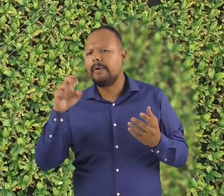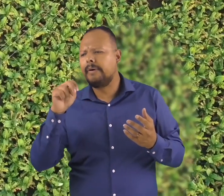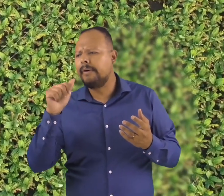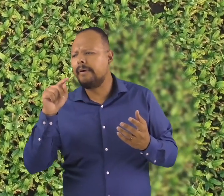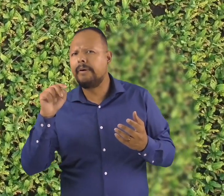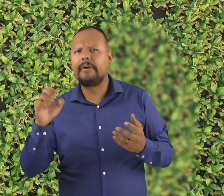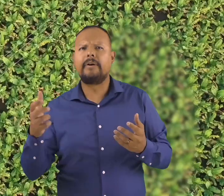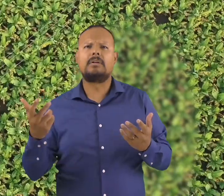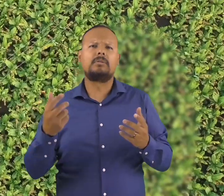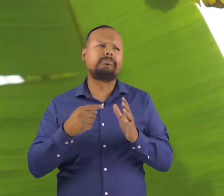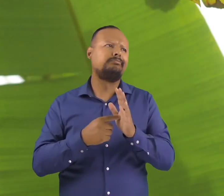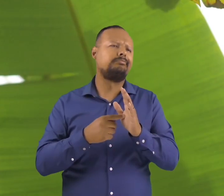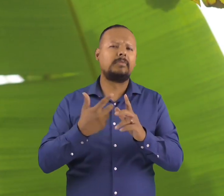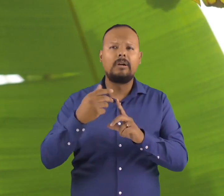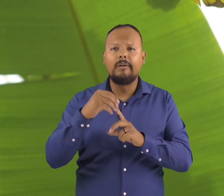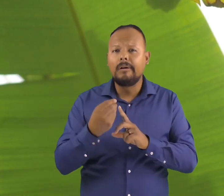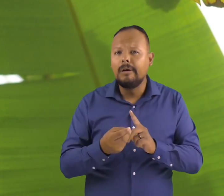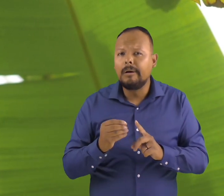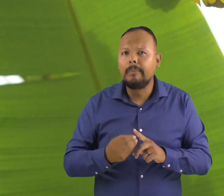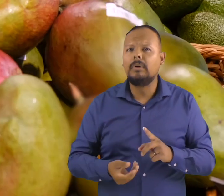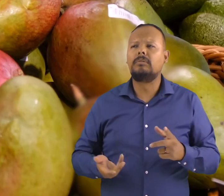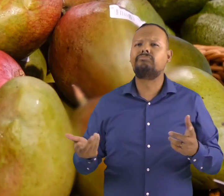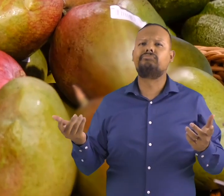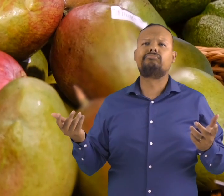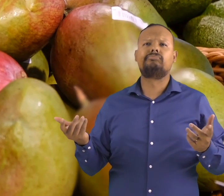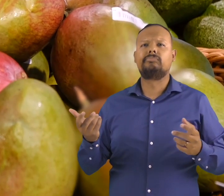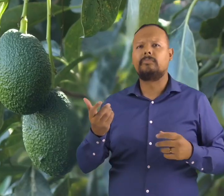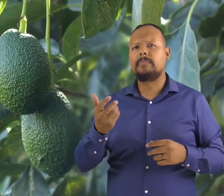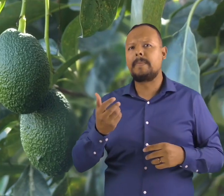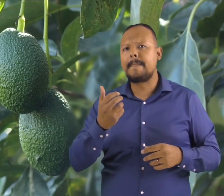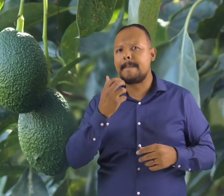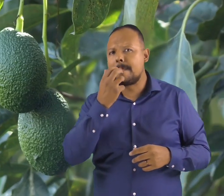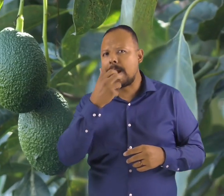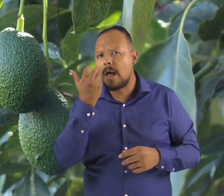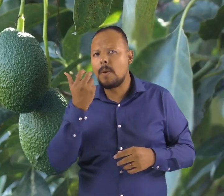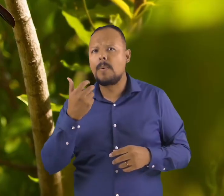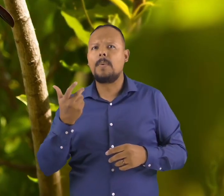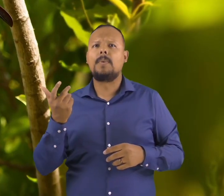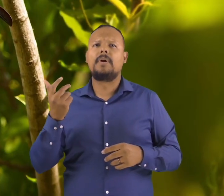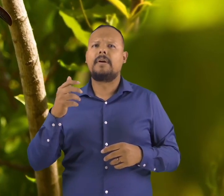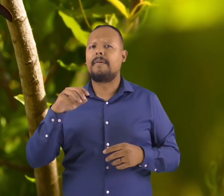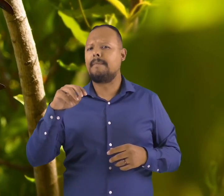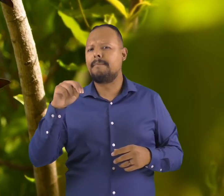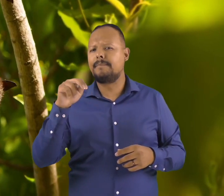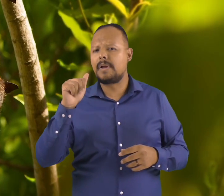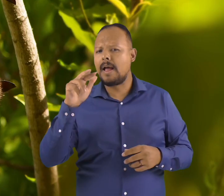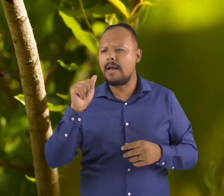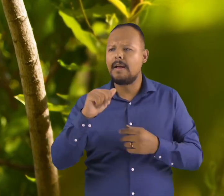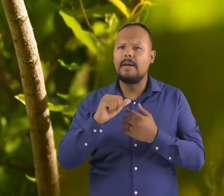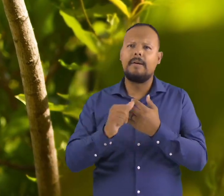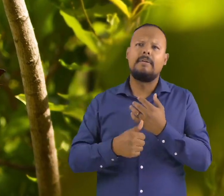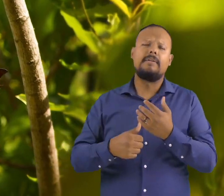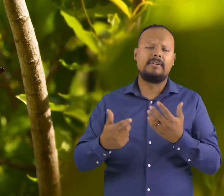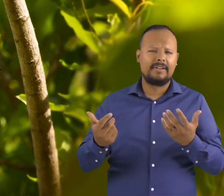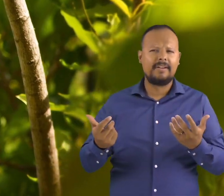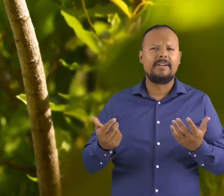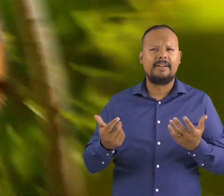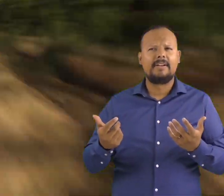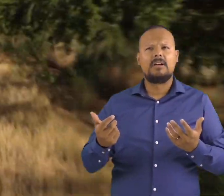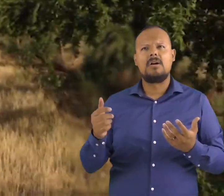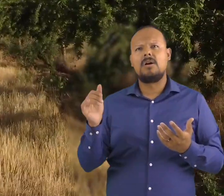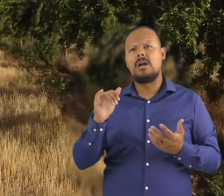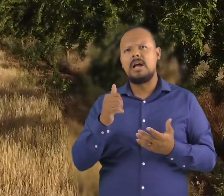Hundreds of plants, like bananas, mangoes, and avocados, rely on bats to pollinate them.